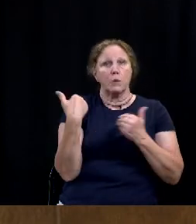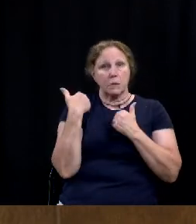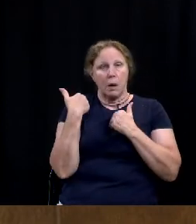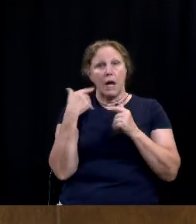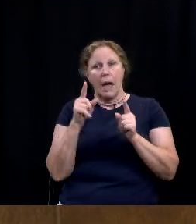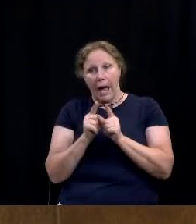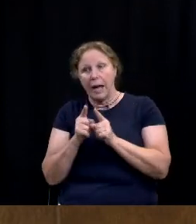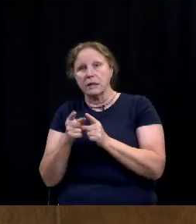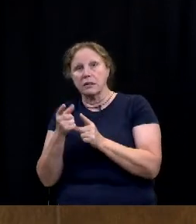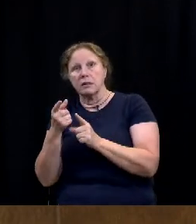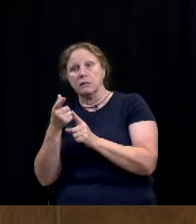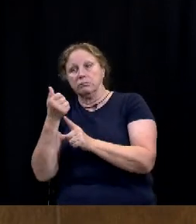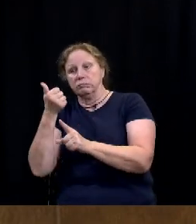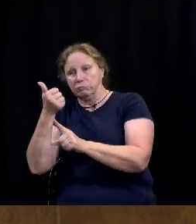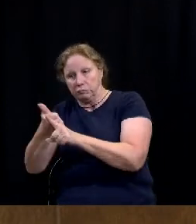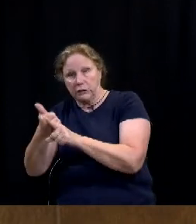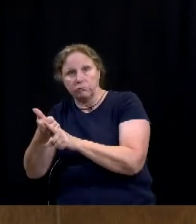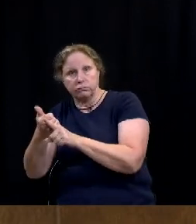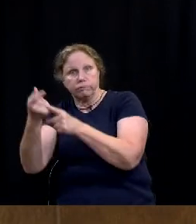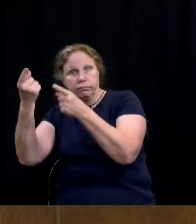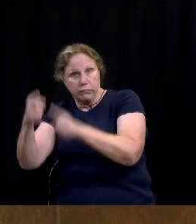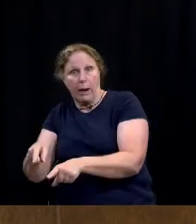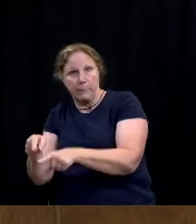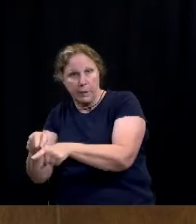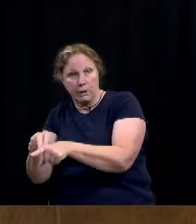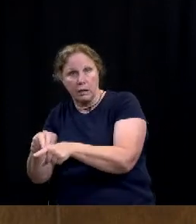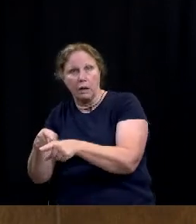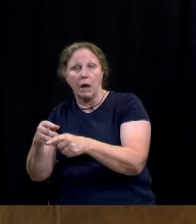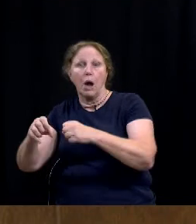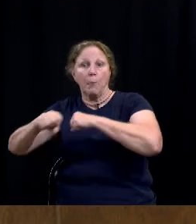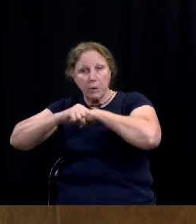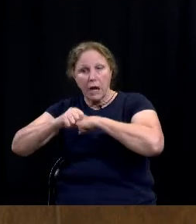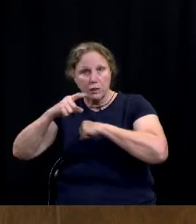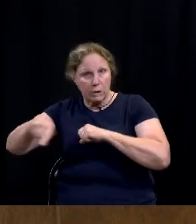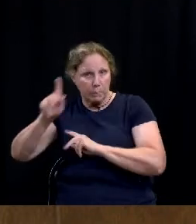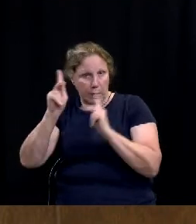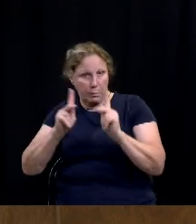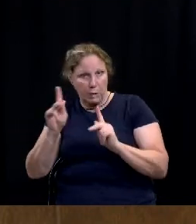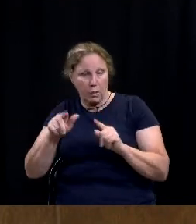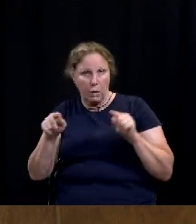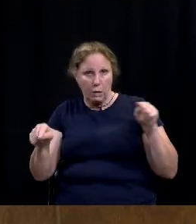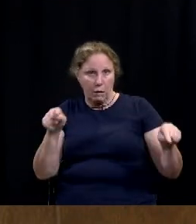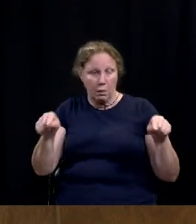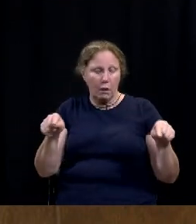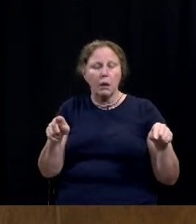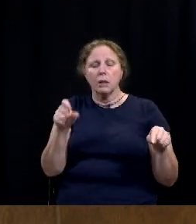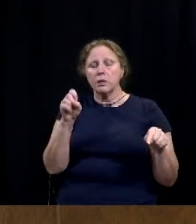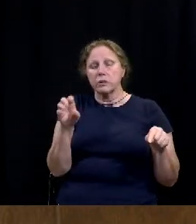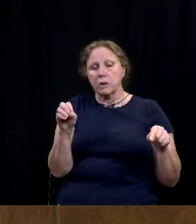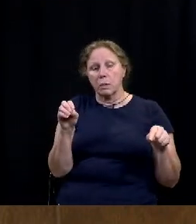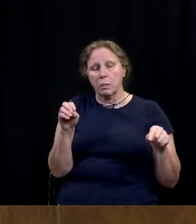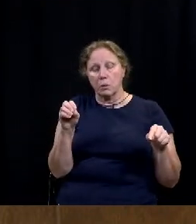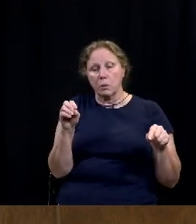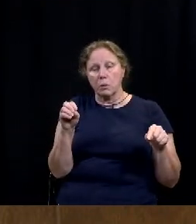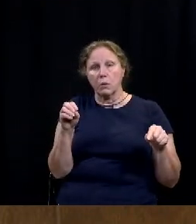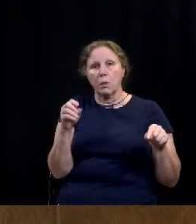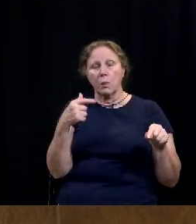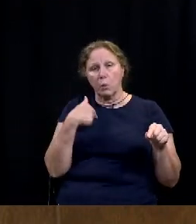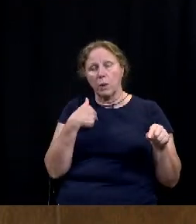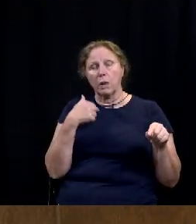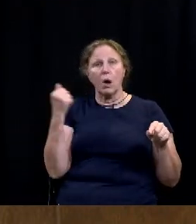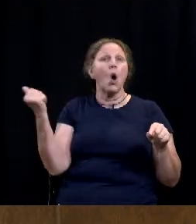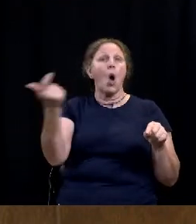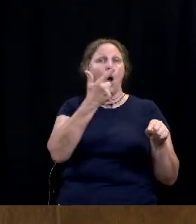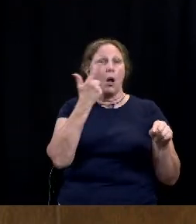as the you know as protection of said crime um so we're we're all needing to to